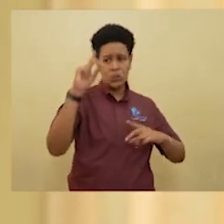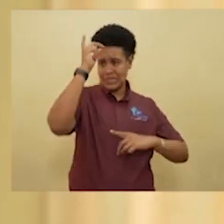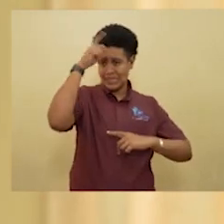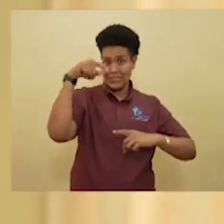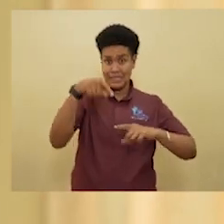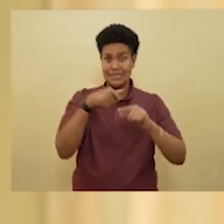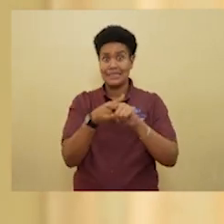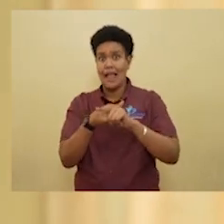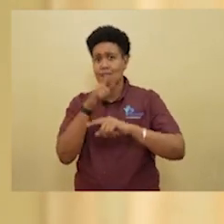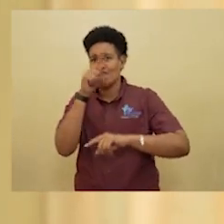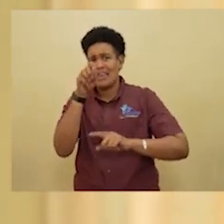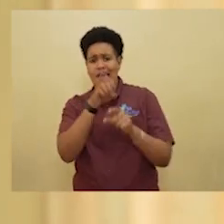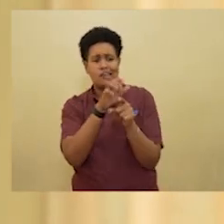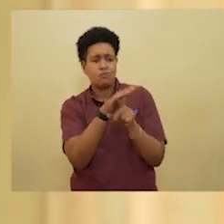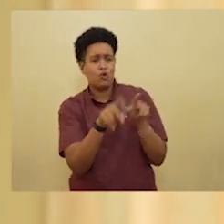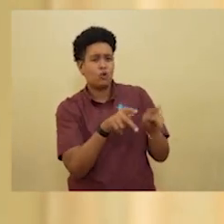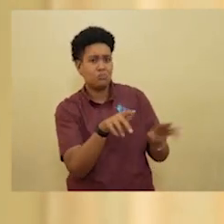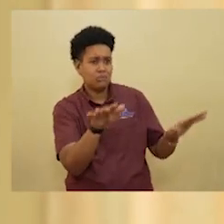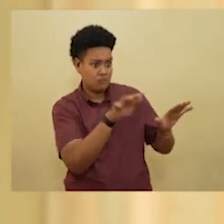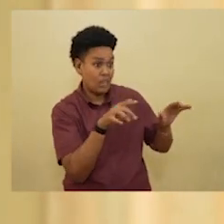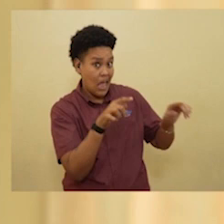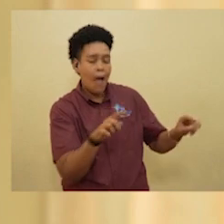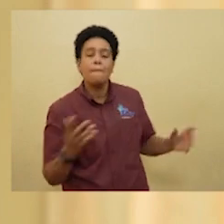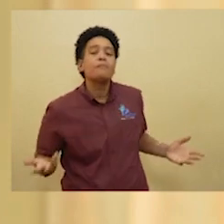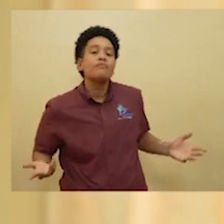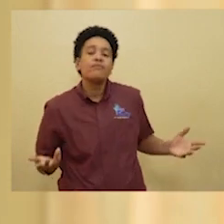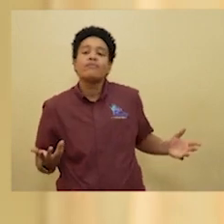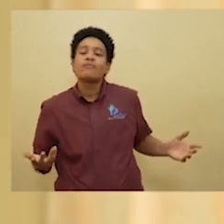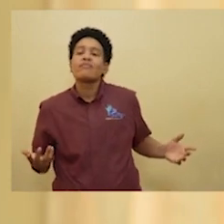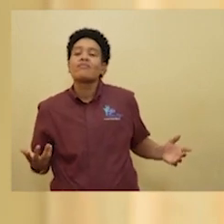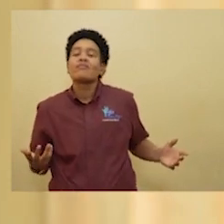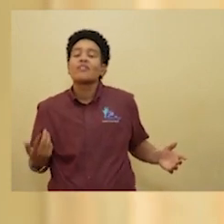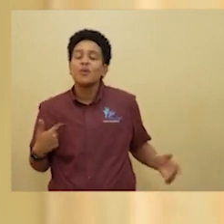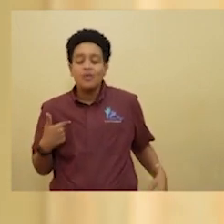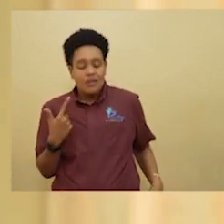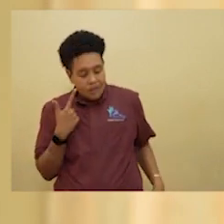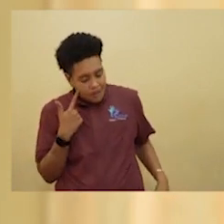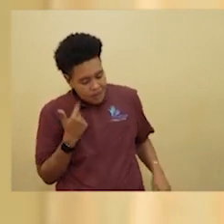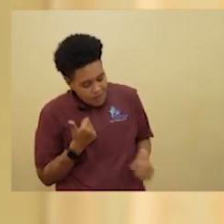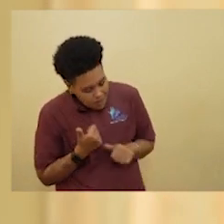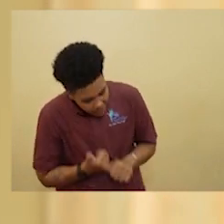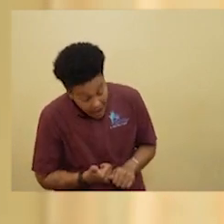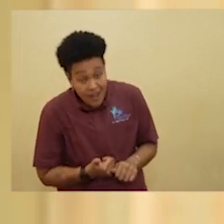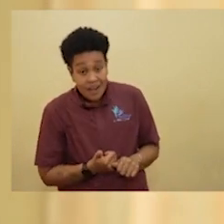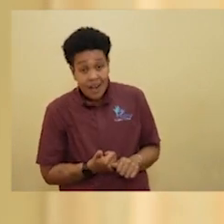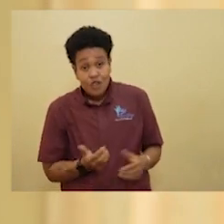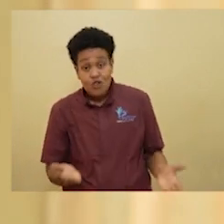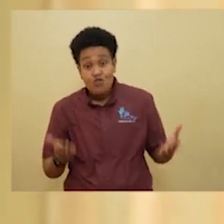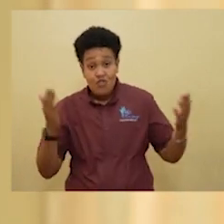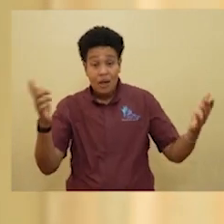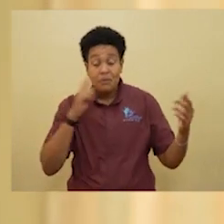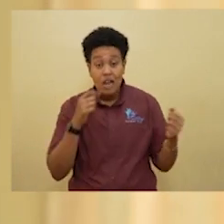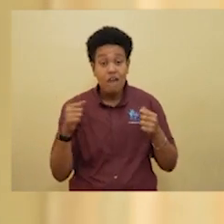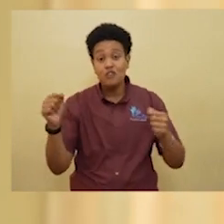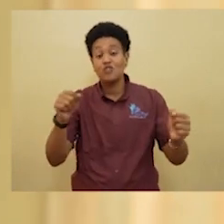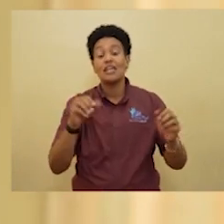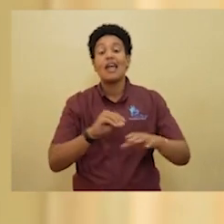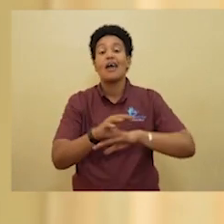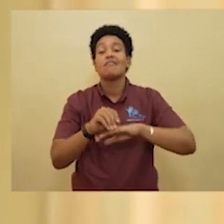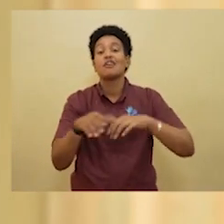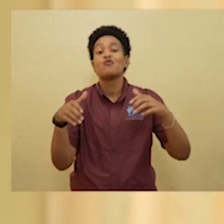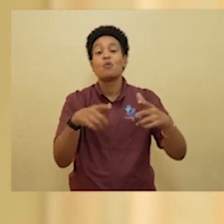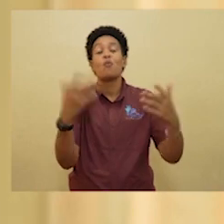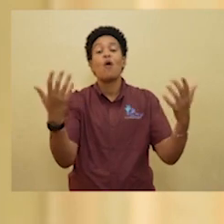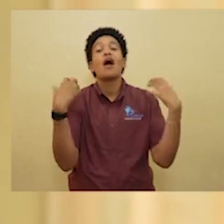these very exposed persons, then we adhere to the recommendation of the strategic advisory group that